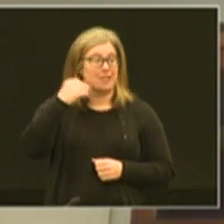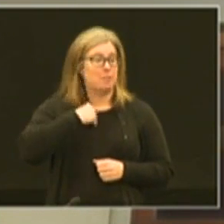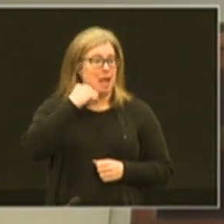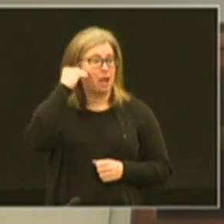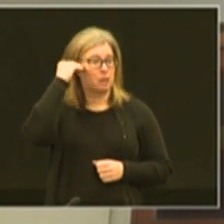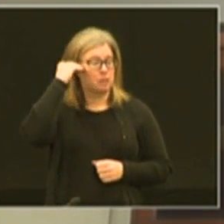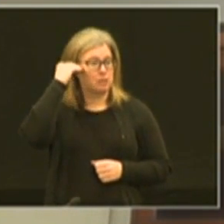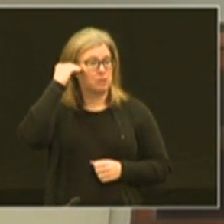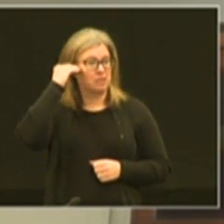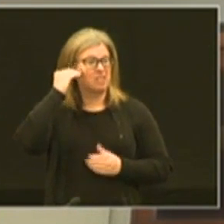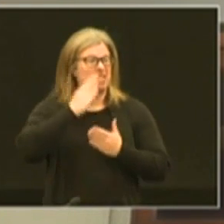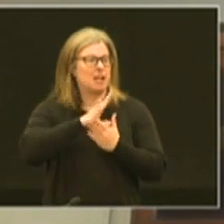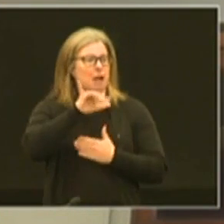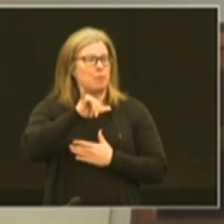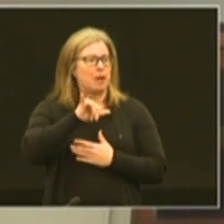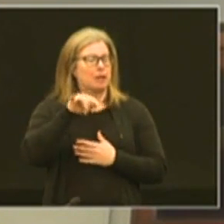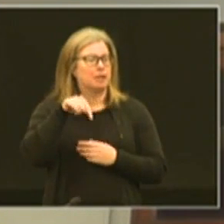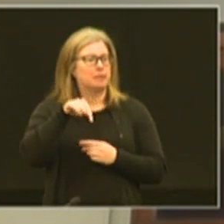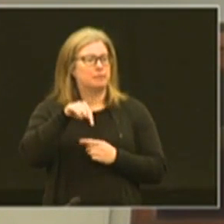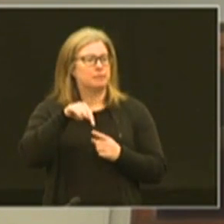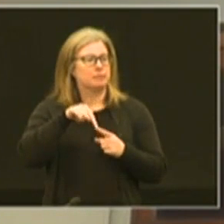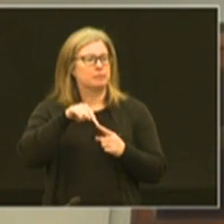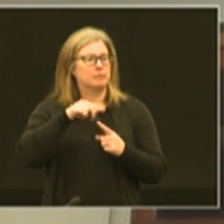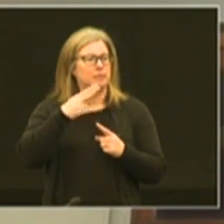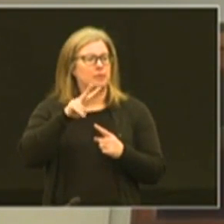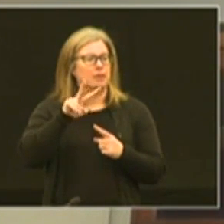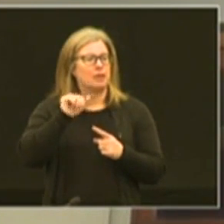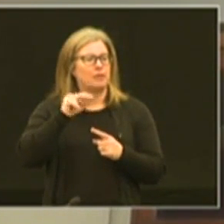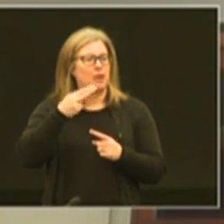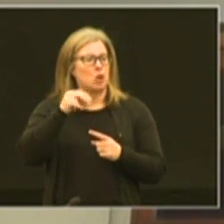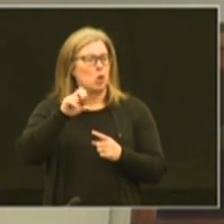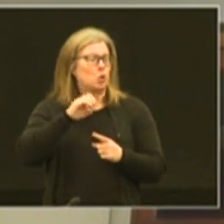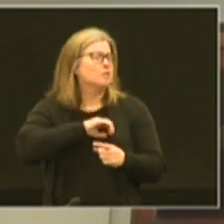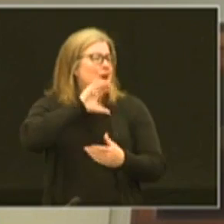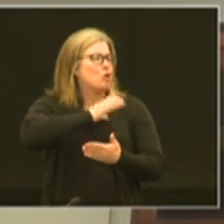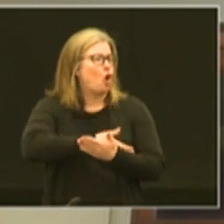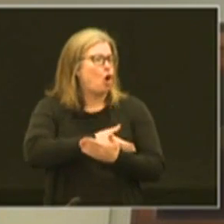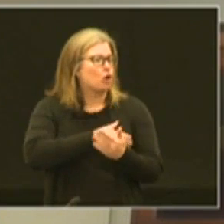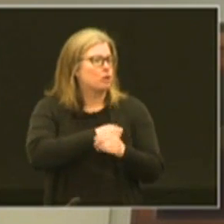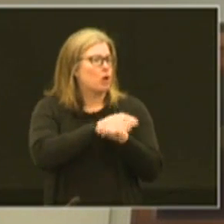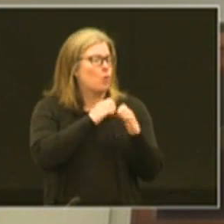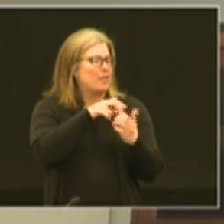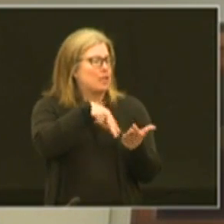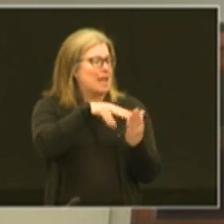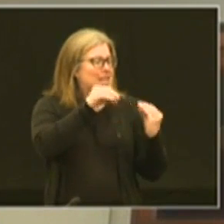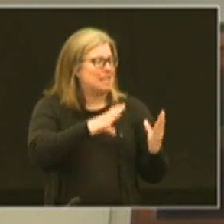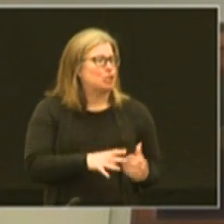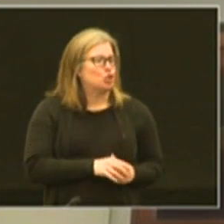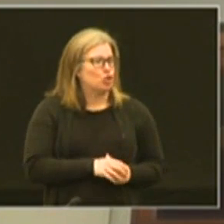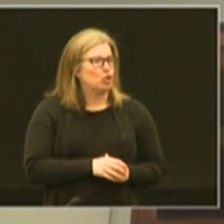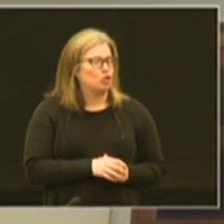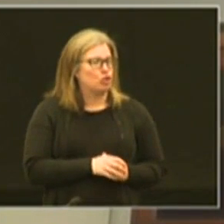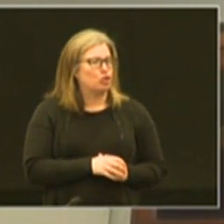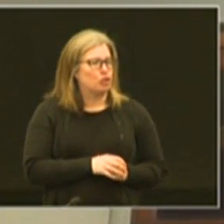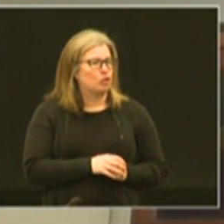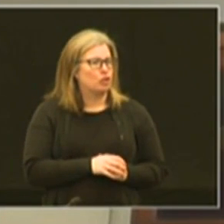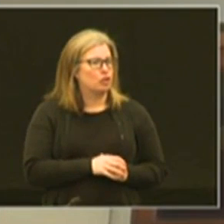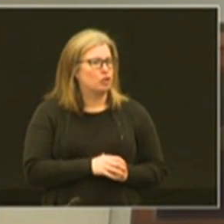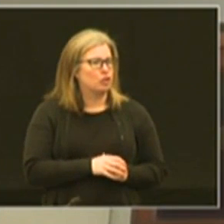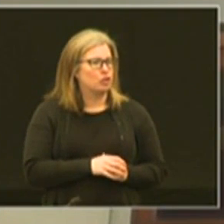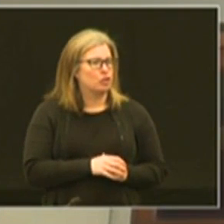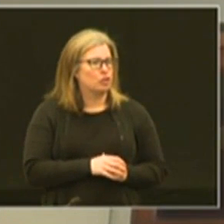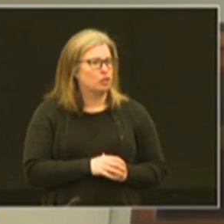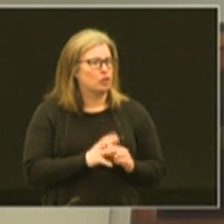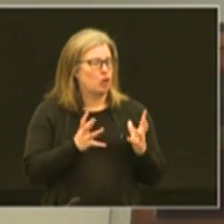um just to stop by up here at van hoose and my daughter was on with her dance teacher um talking